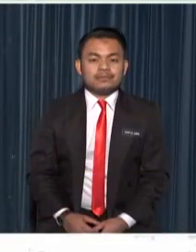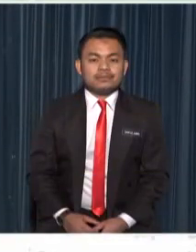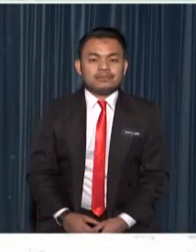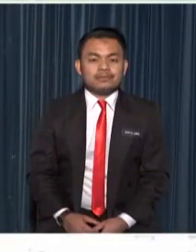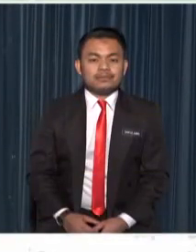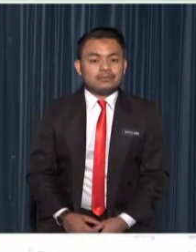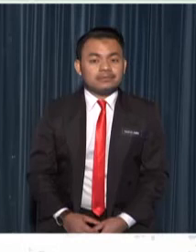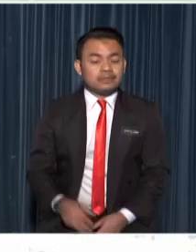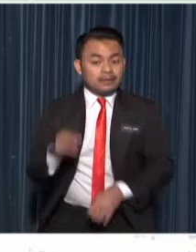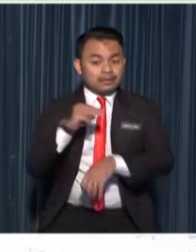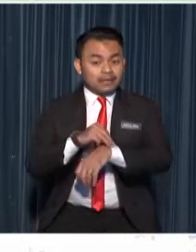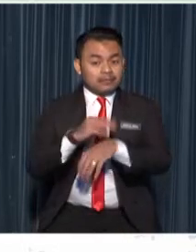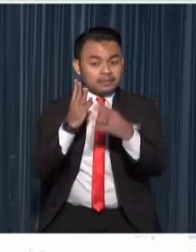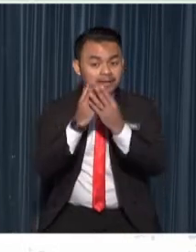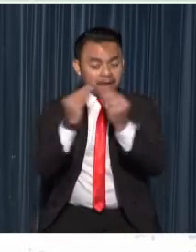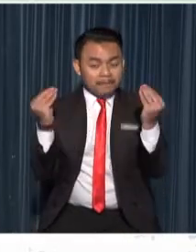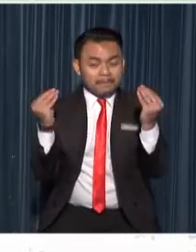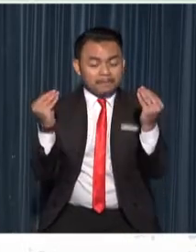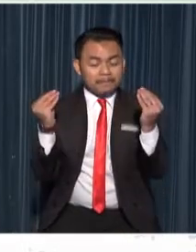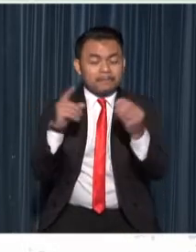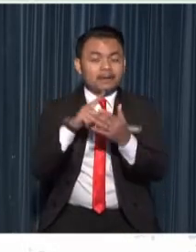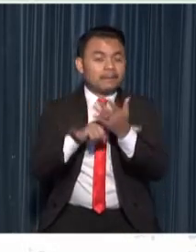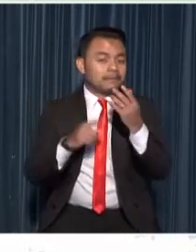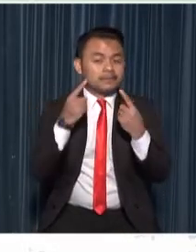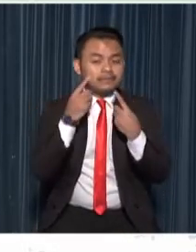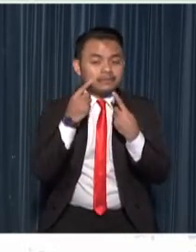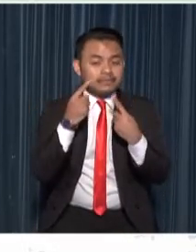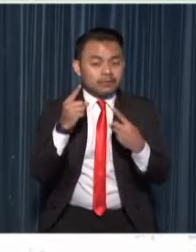time's up what's your answer